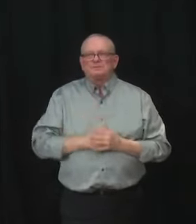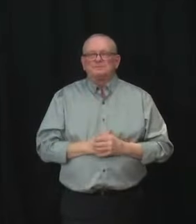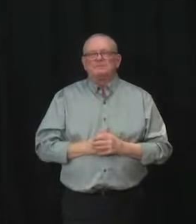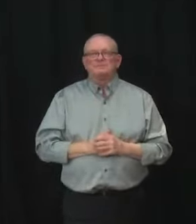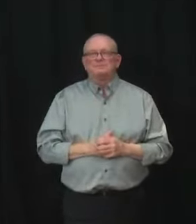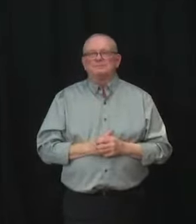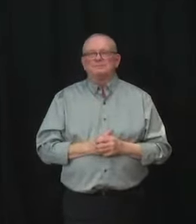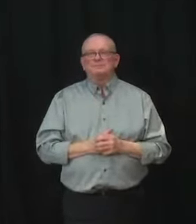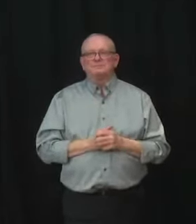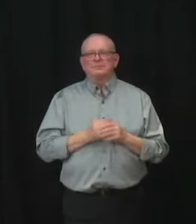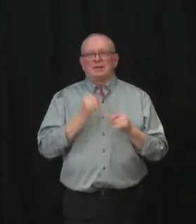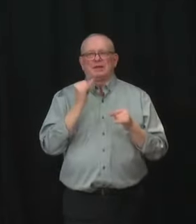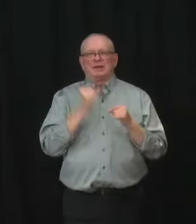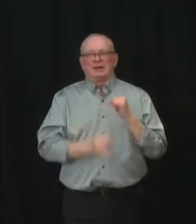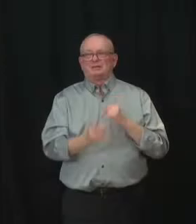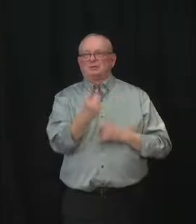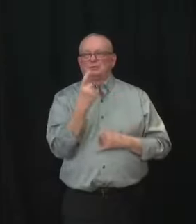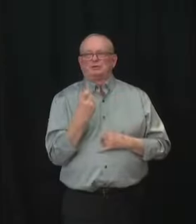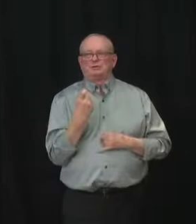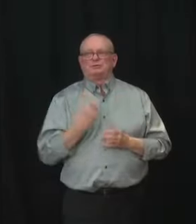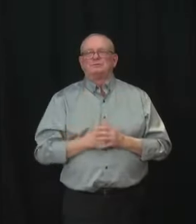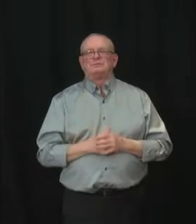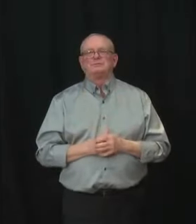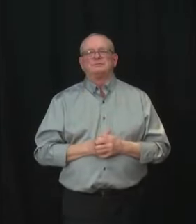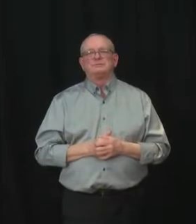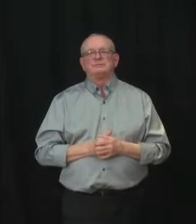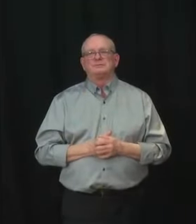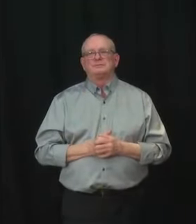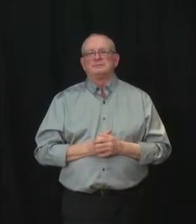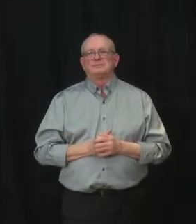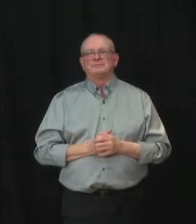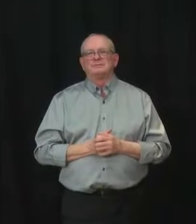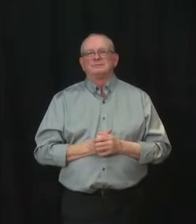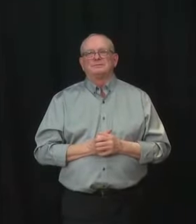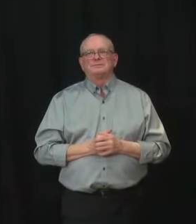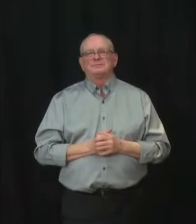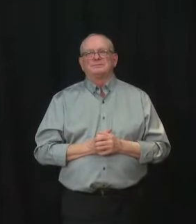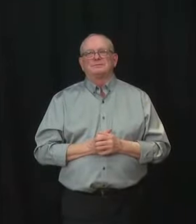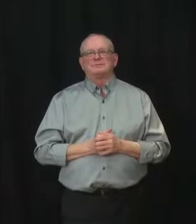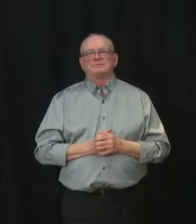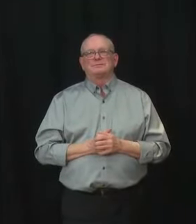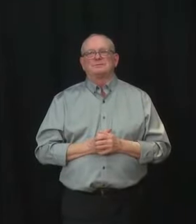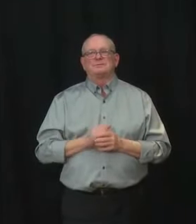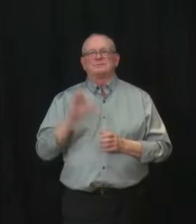one more question. Operator Hewlett through our final caller please. Andrea Williams CBC.